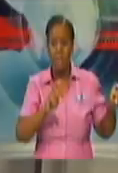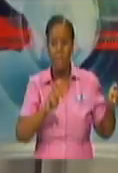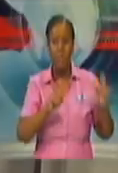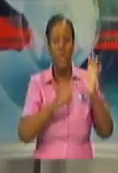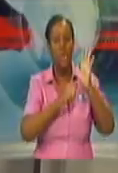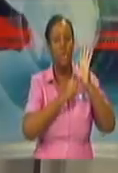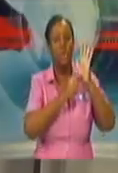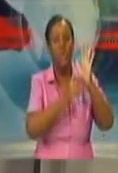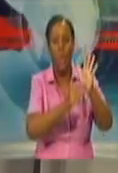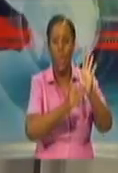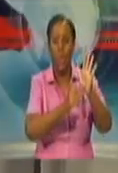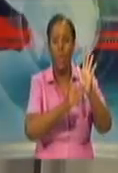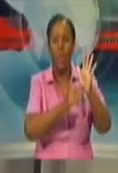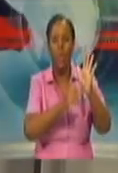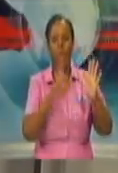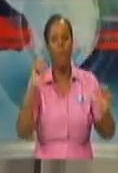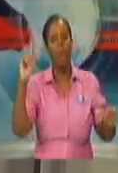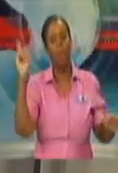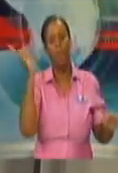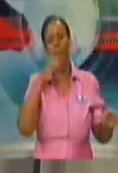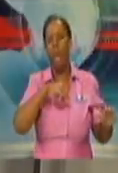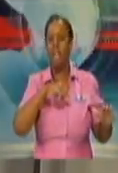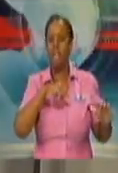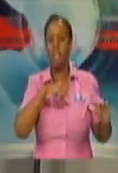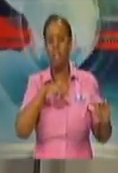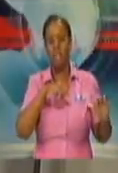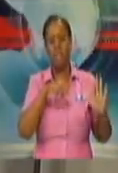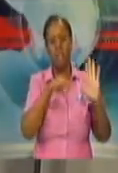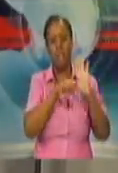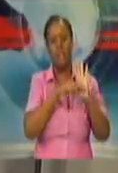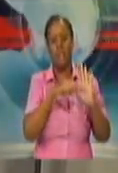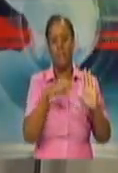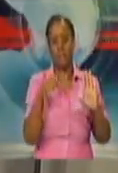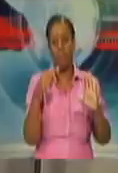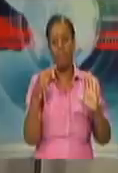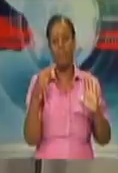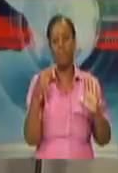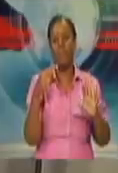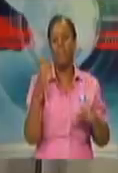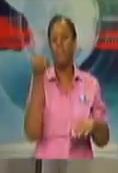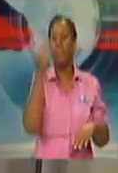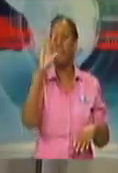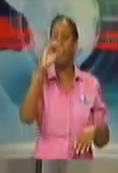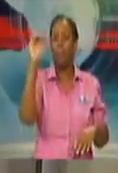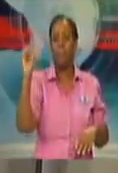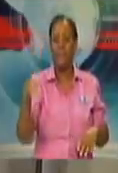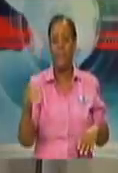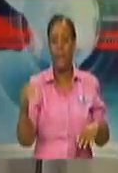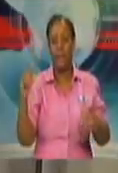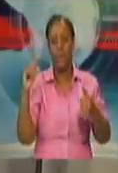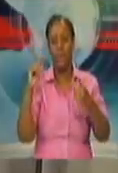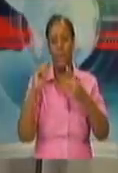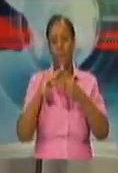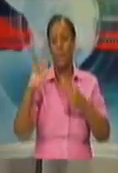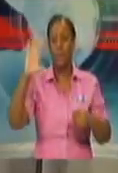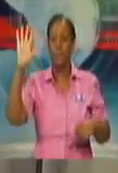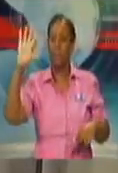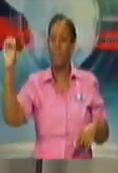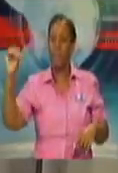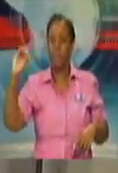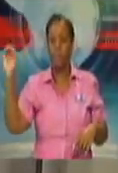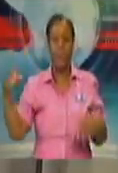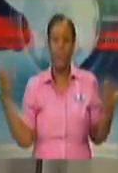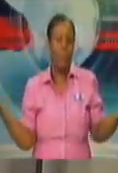from 15% to 50%. I don't know if that is being lost on Trinidad and Tobago,